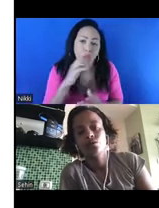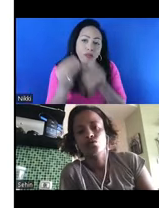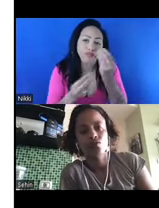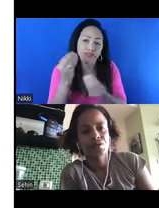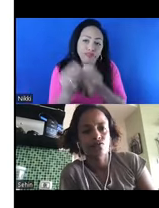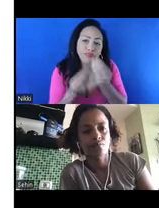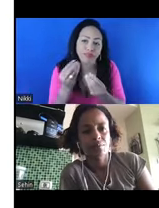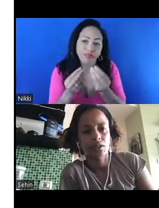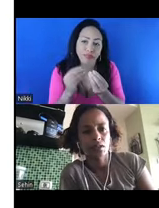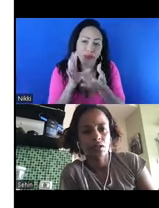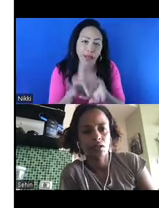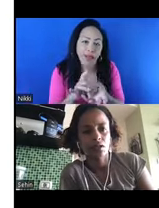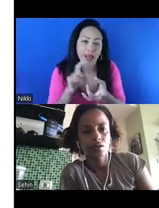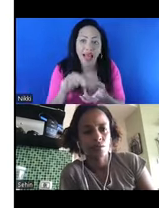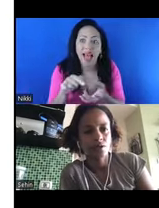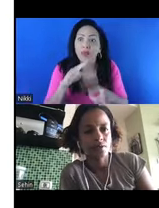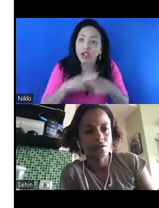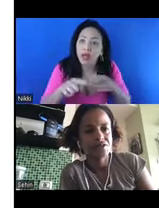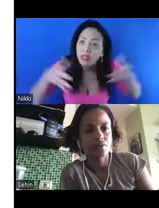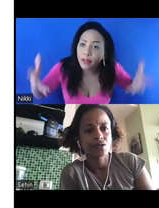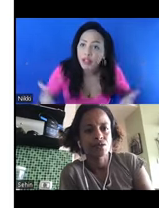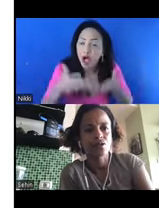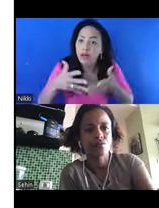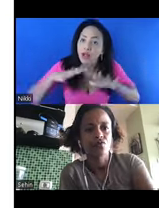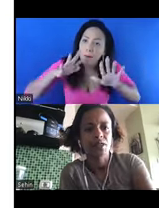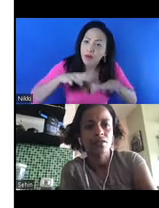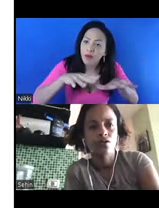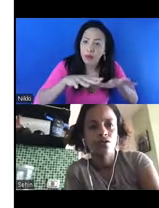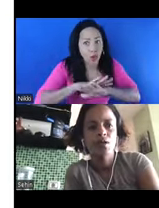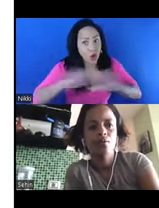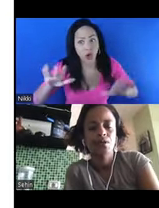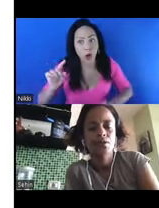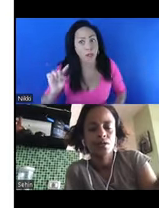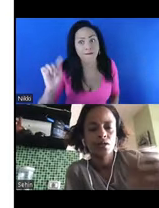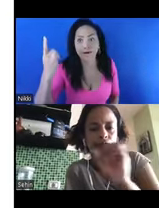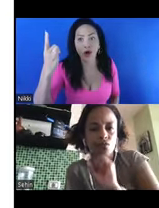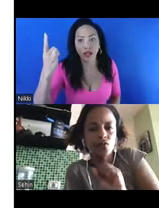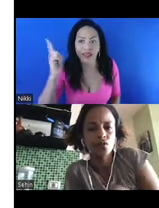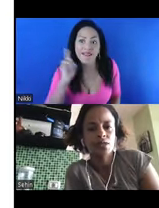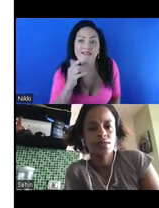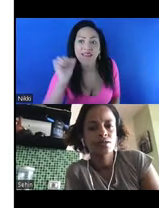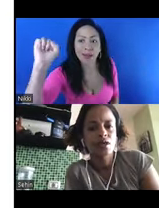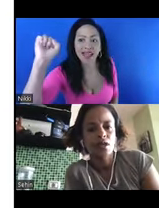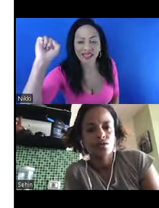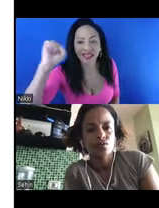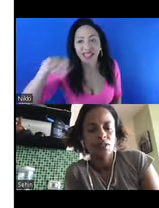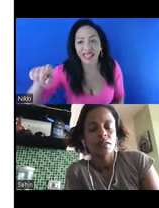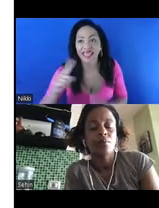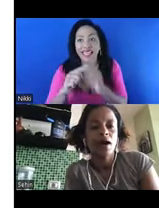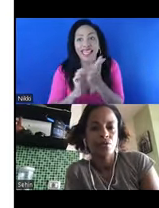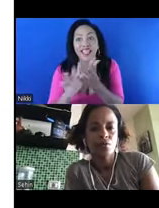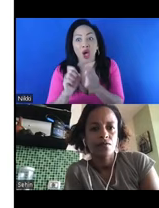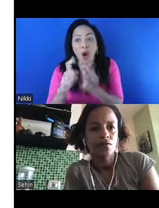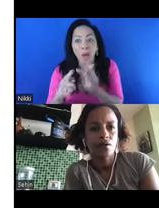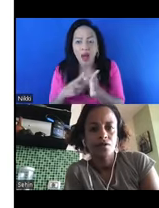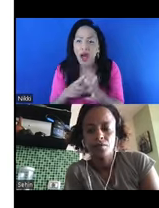And also, of course, movement building. We're not the first feminist movement in Ethiopia, but we're focused to building a